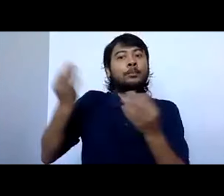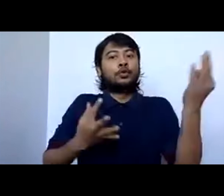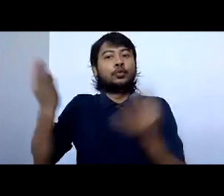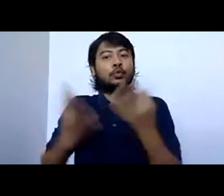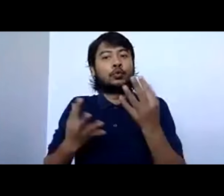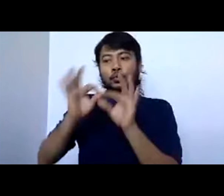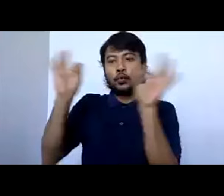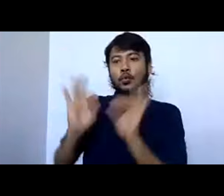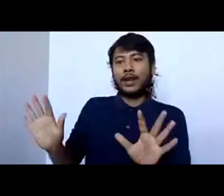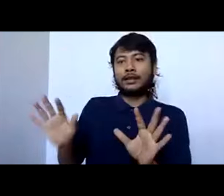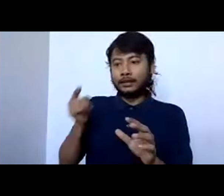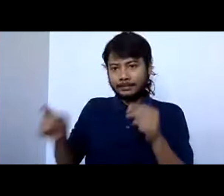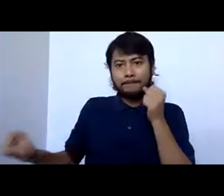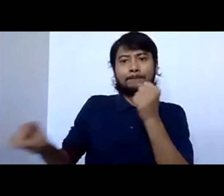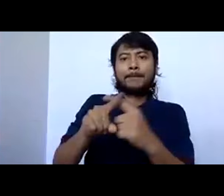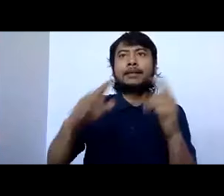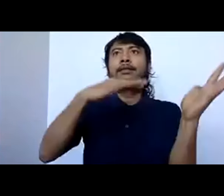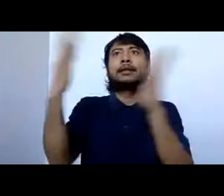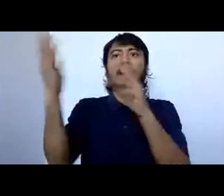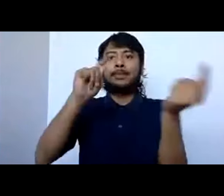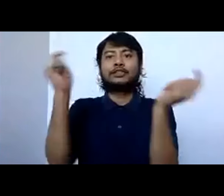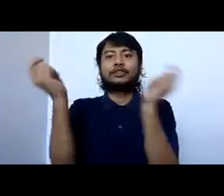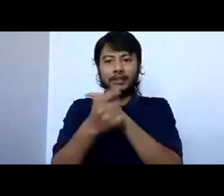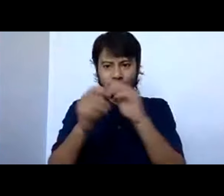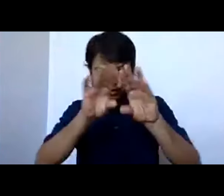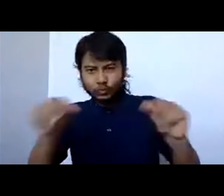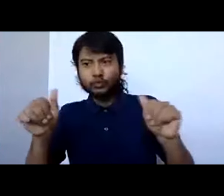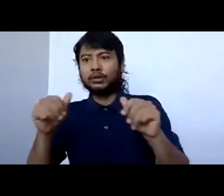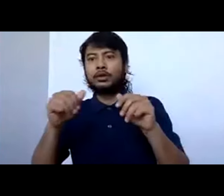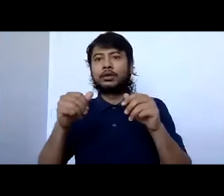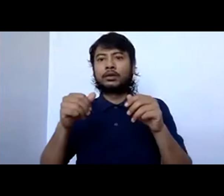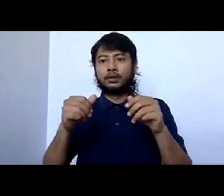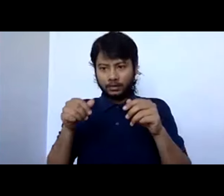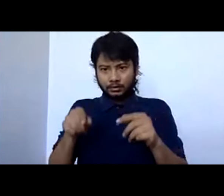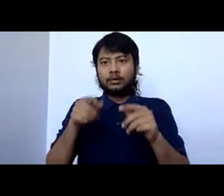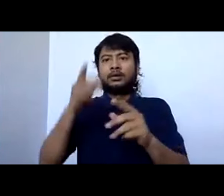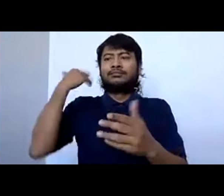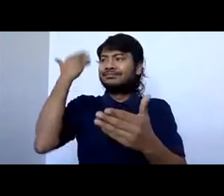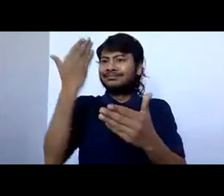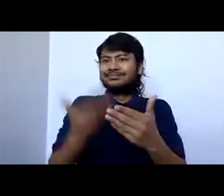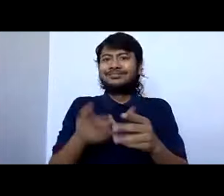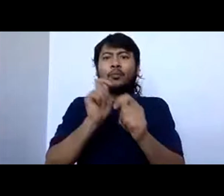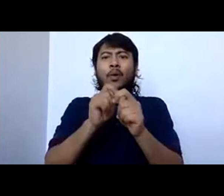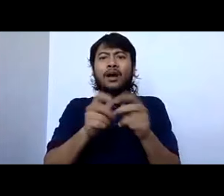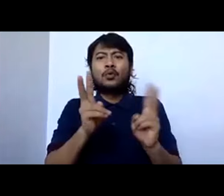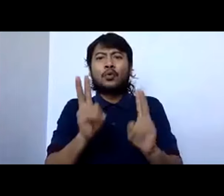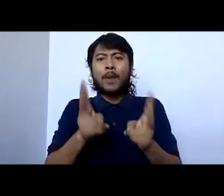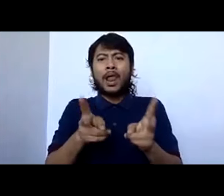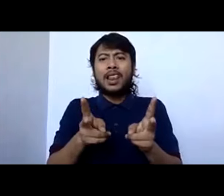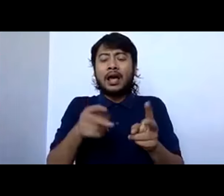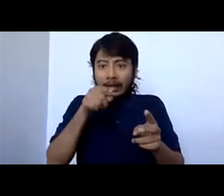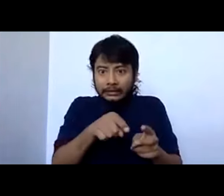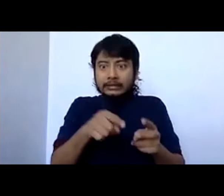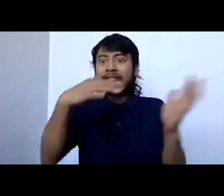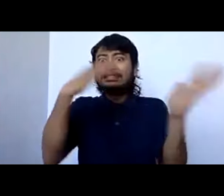with climate change issues and, you moving away from some of the other capitalist jobs that we've had for quite a long time, which have been adding to the climate change